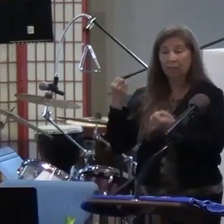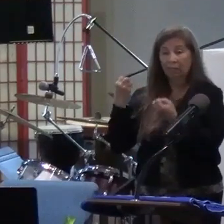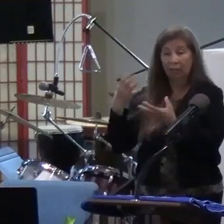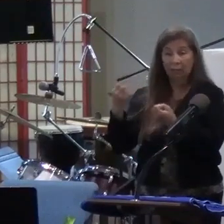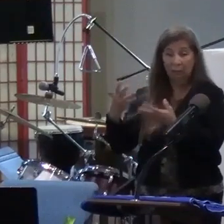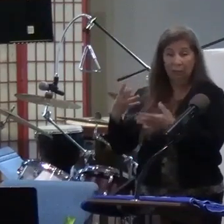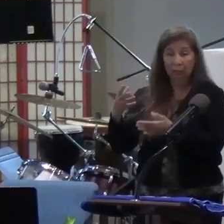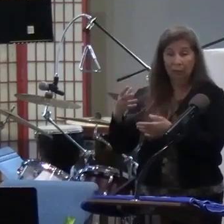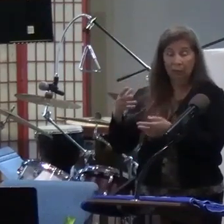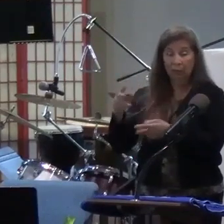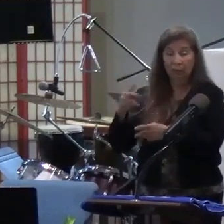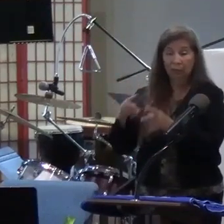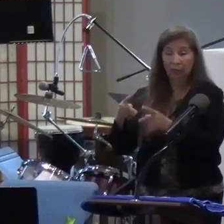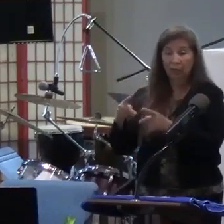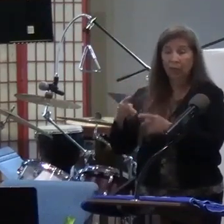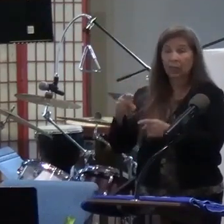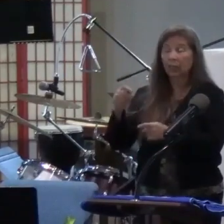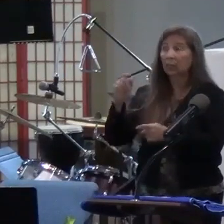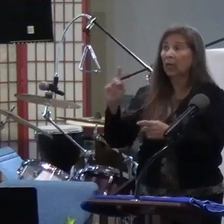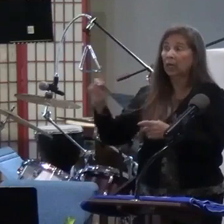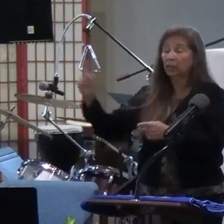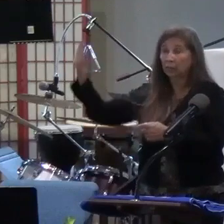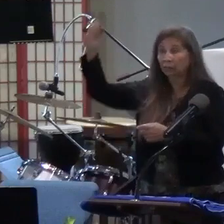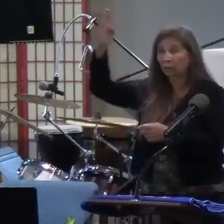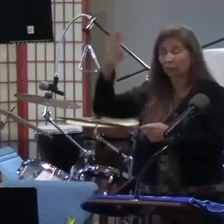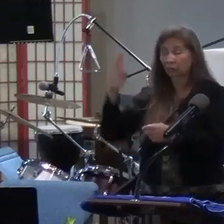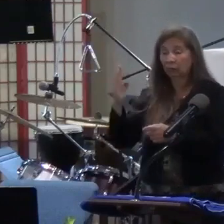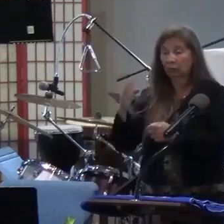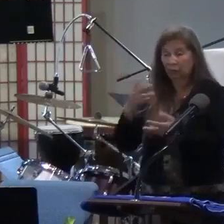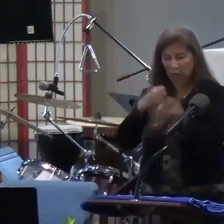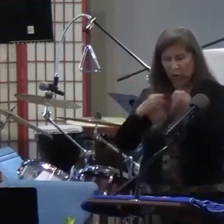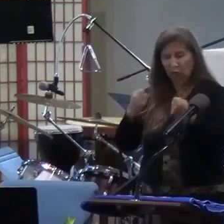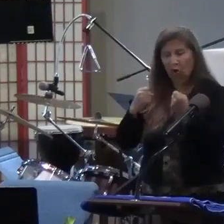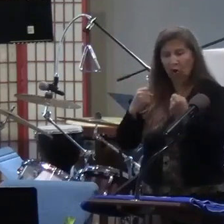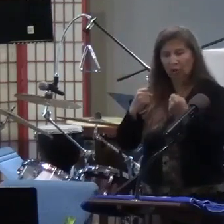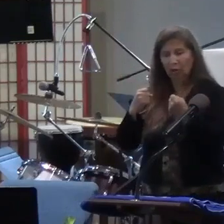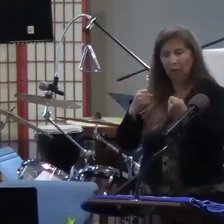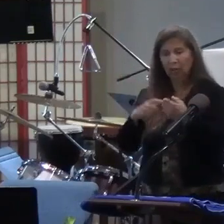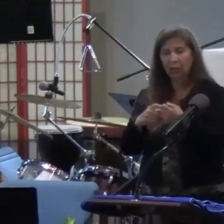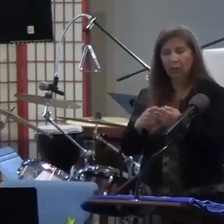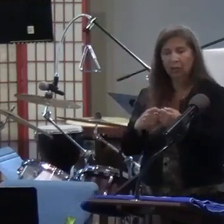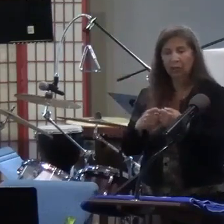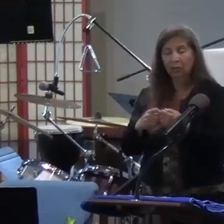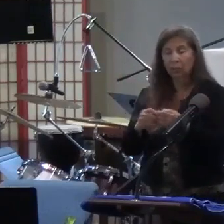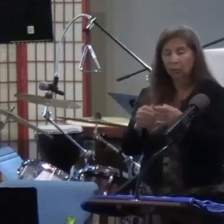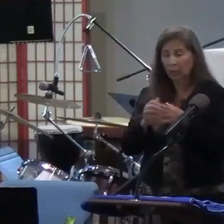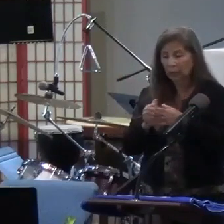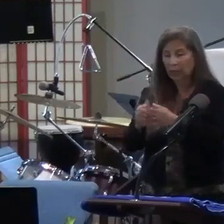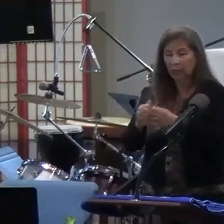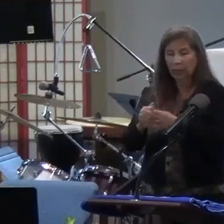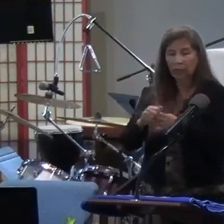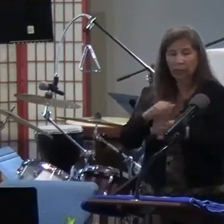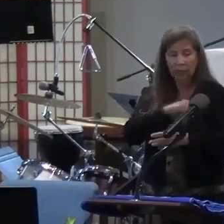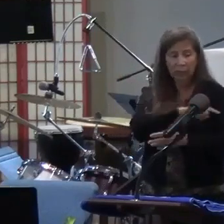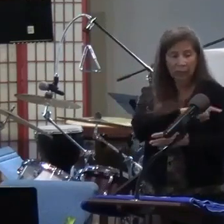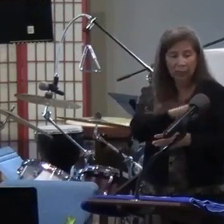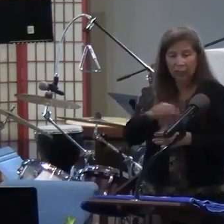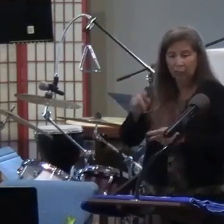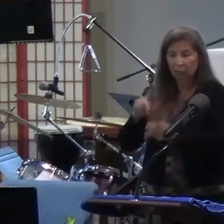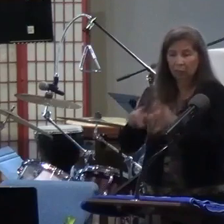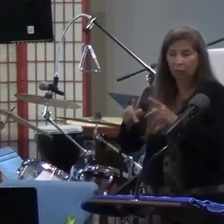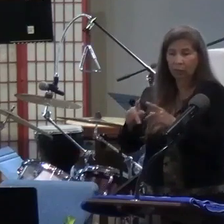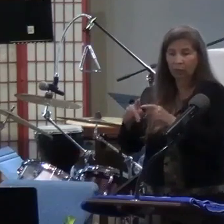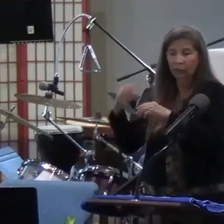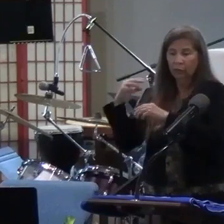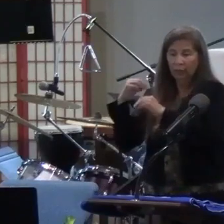And God shows up to him and says, first of all, I want you to be strong and courageous. And I will, and you will lead these people into the inheritance I have for